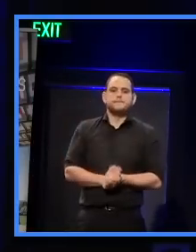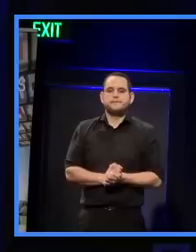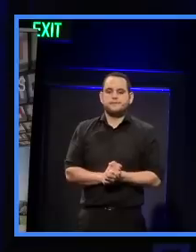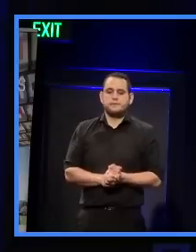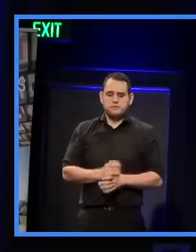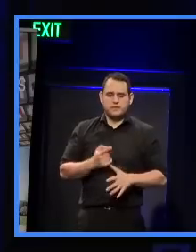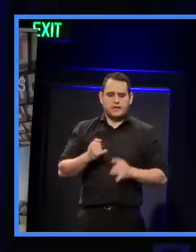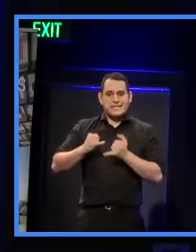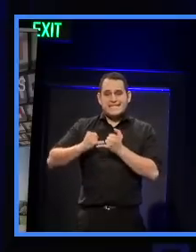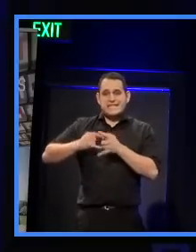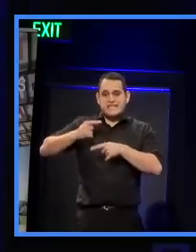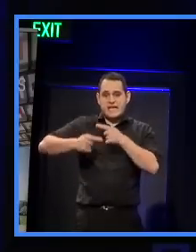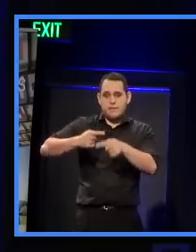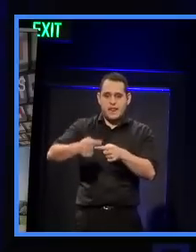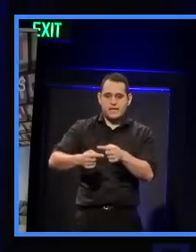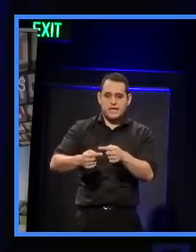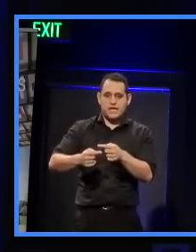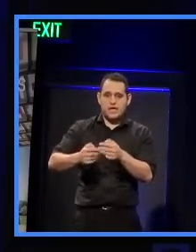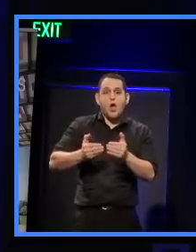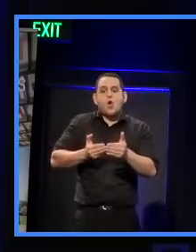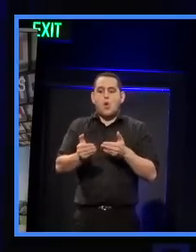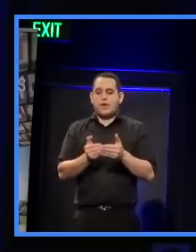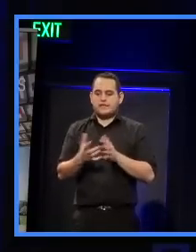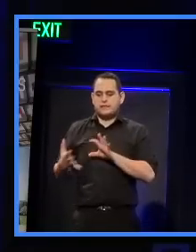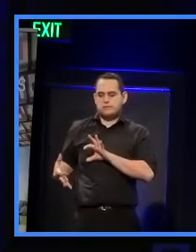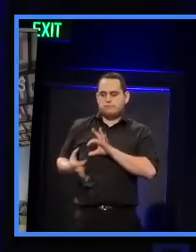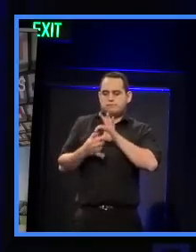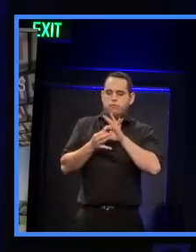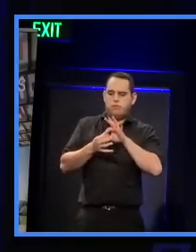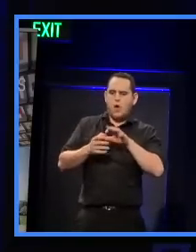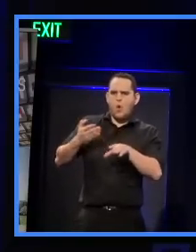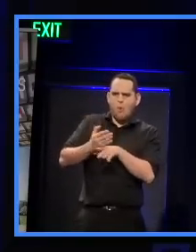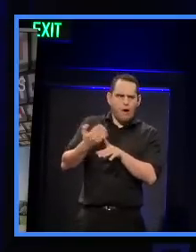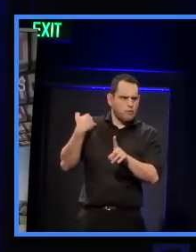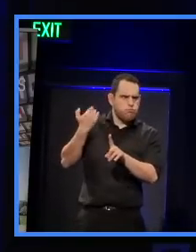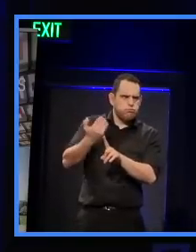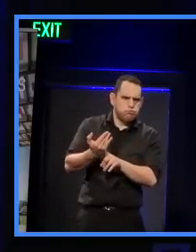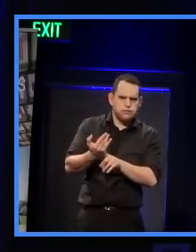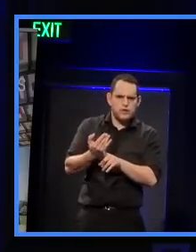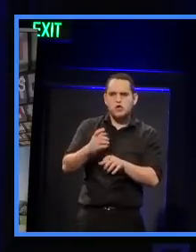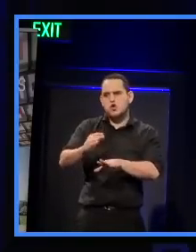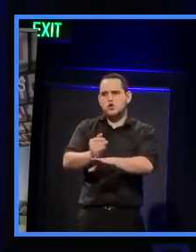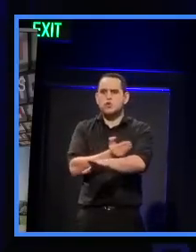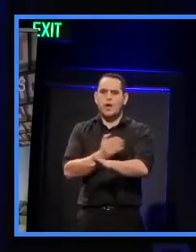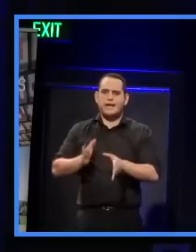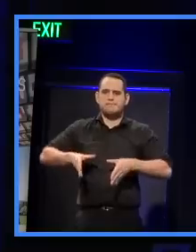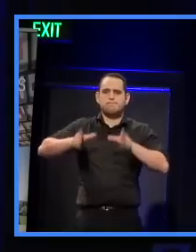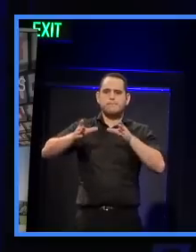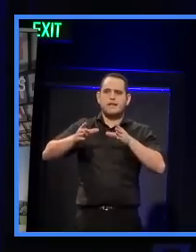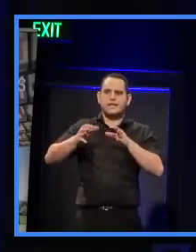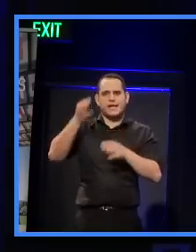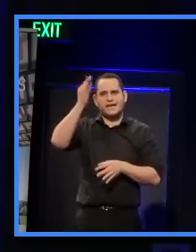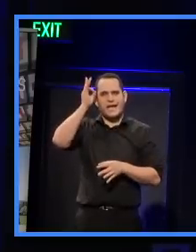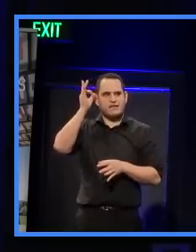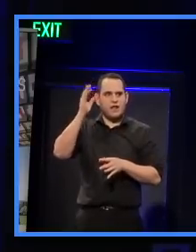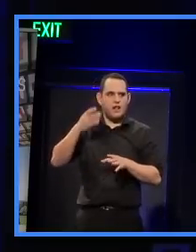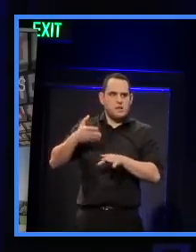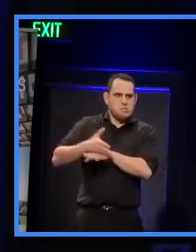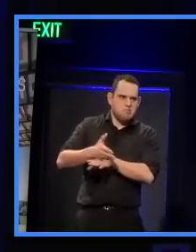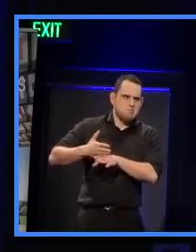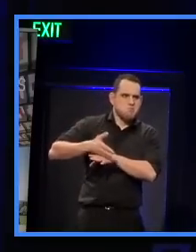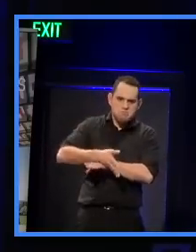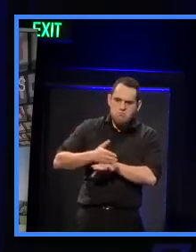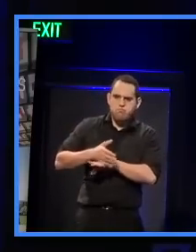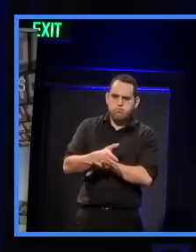the sustainability organisations such as Beacon and also with the Green Building Council, of course, to really integrate with their resources so that the three or